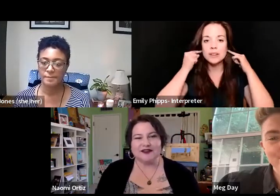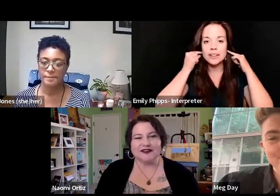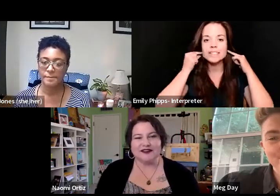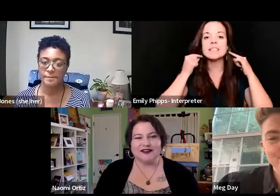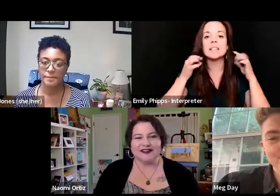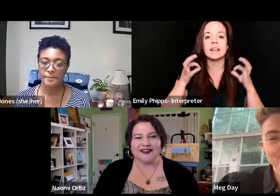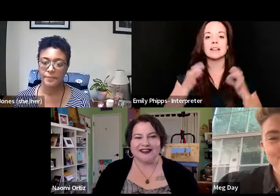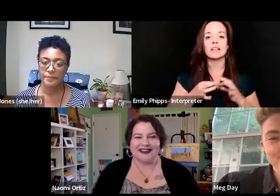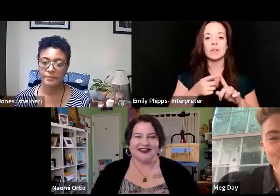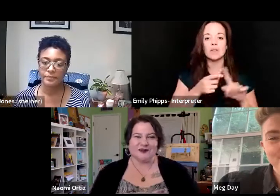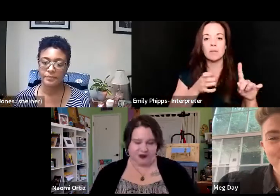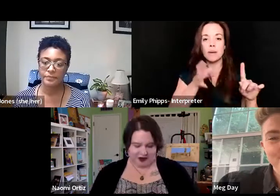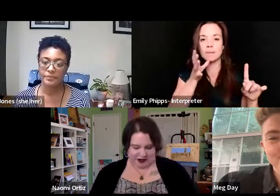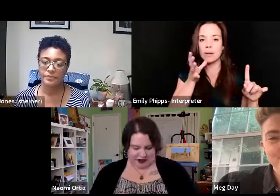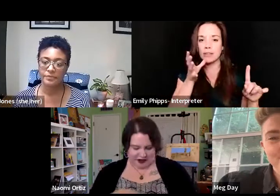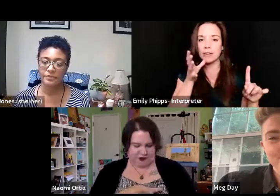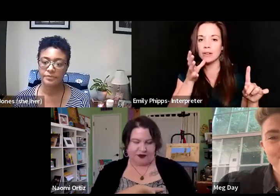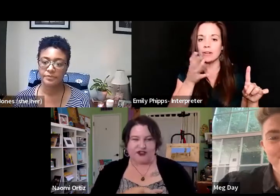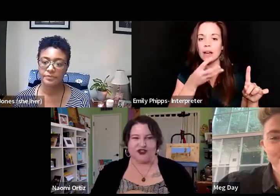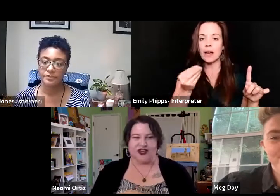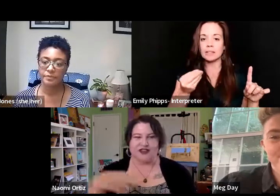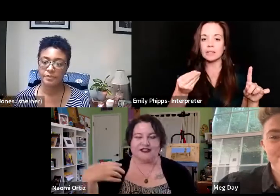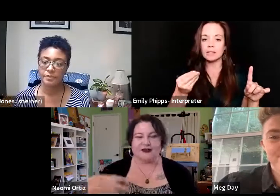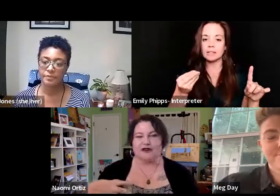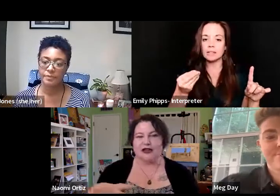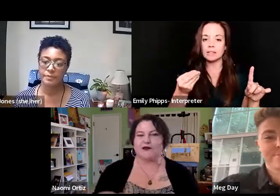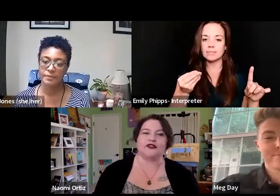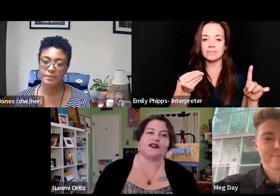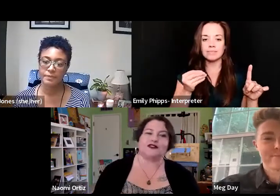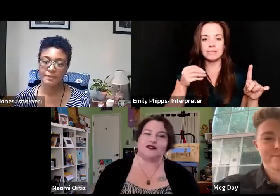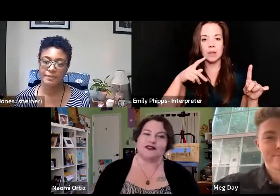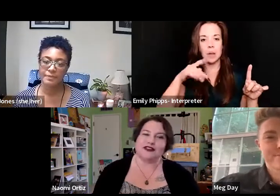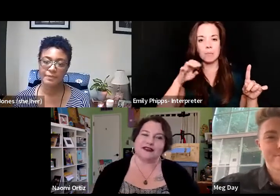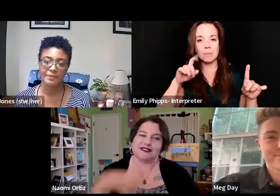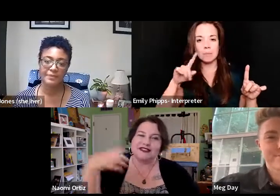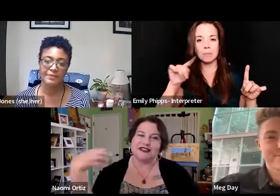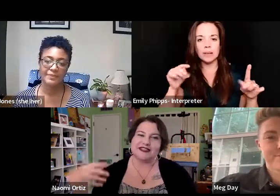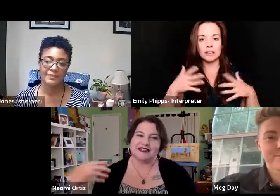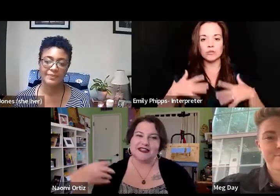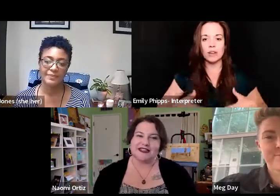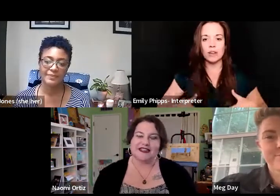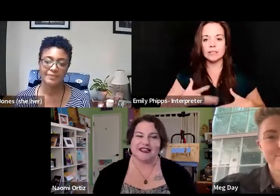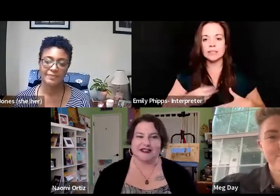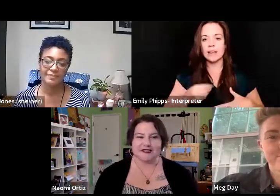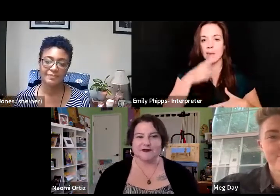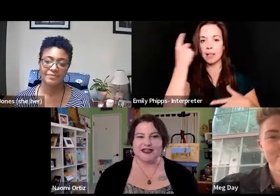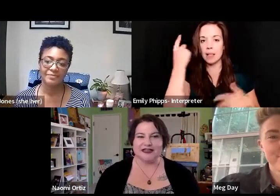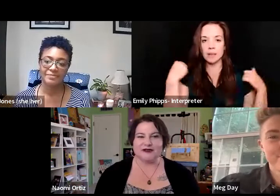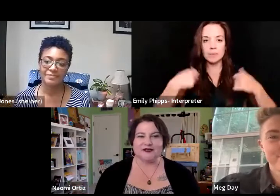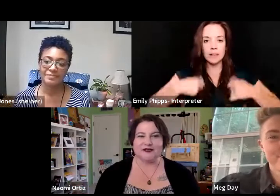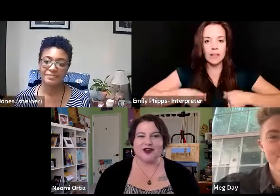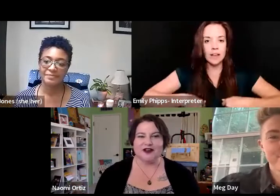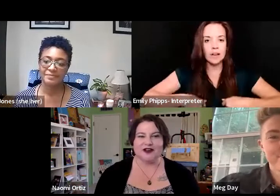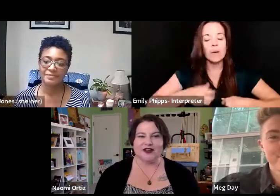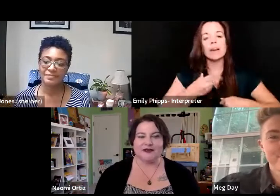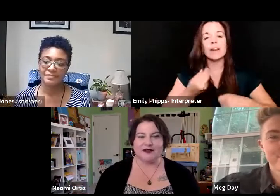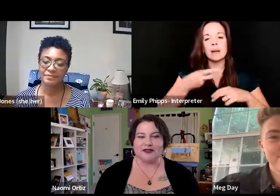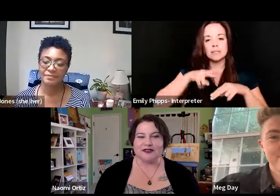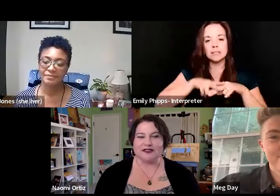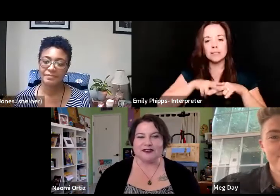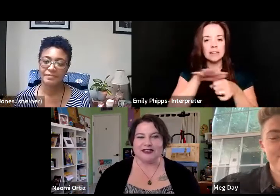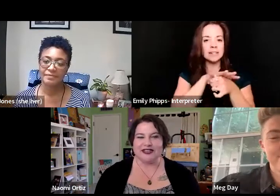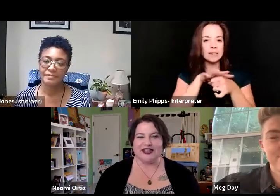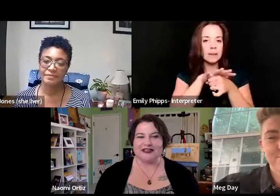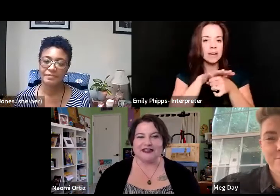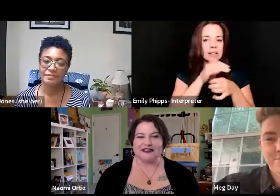for my mother and I'm wearing a print dress and a black bolero and I'm sitting in a space with some art and